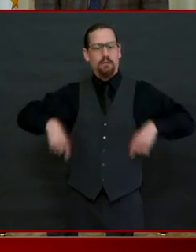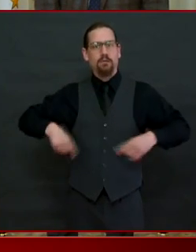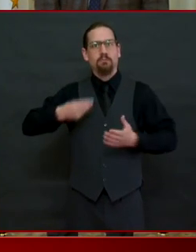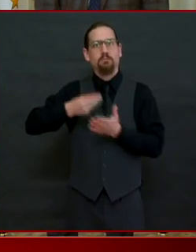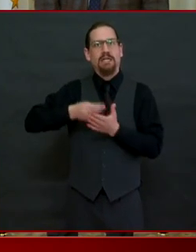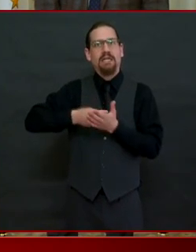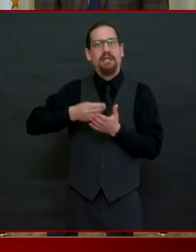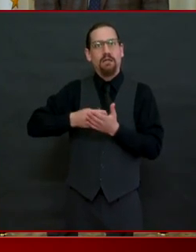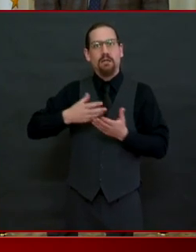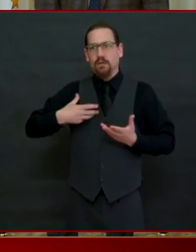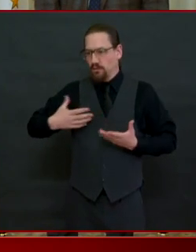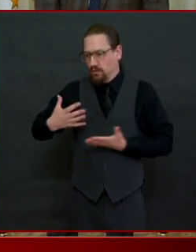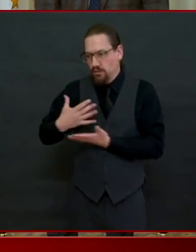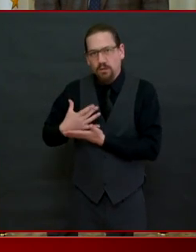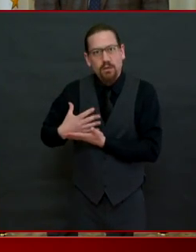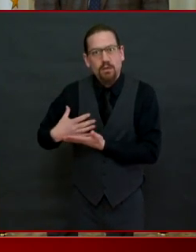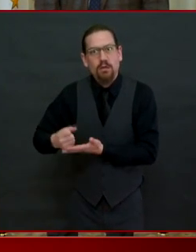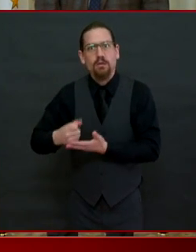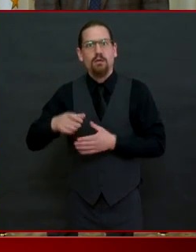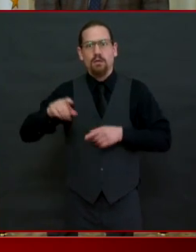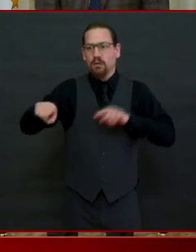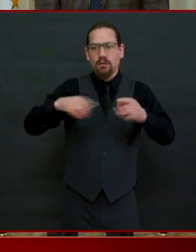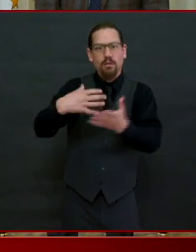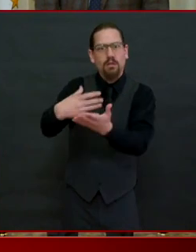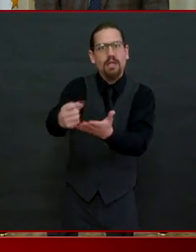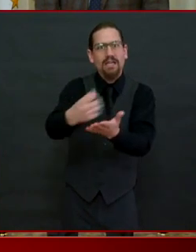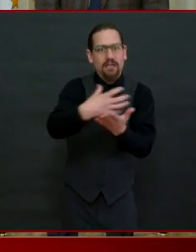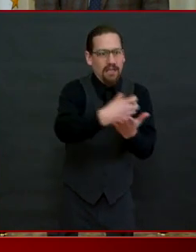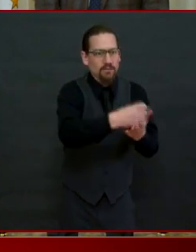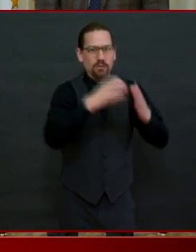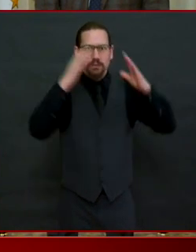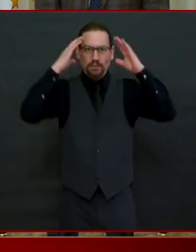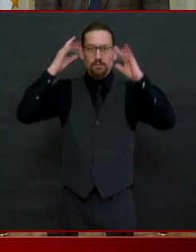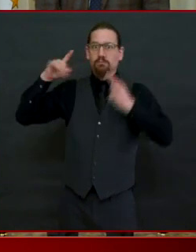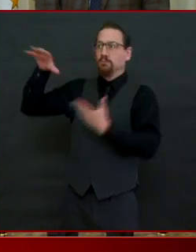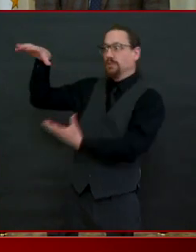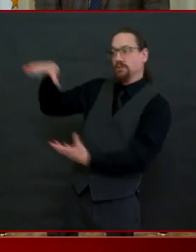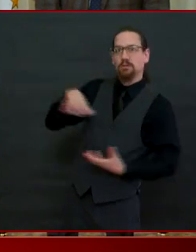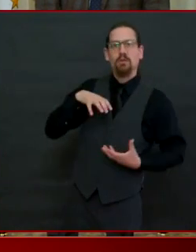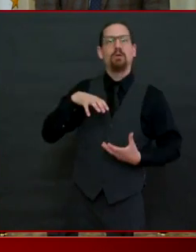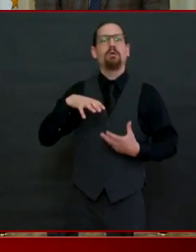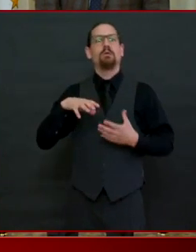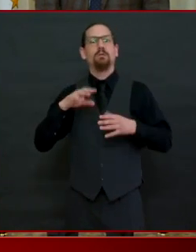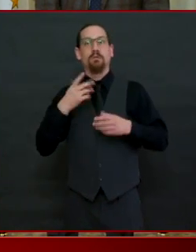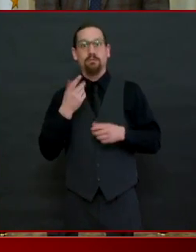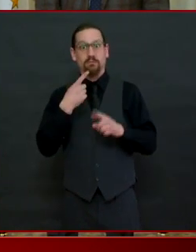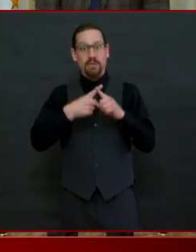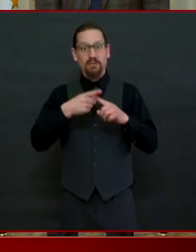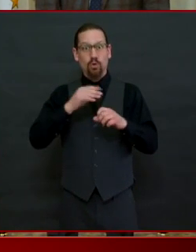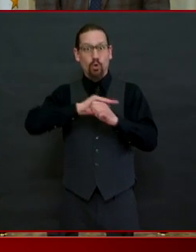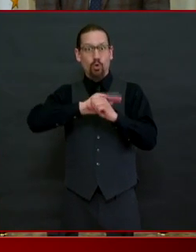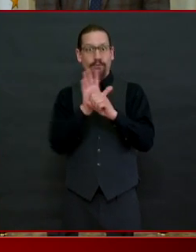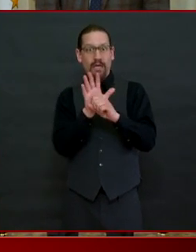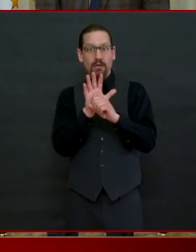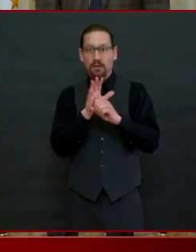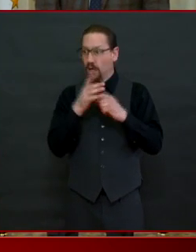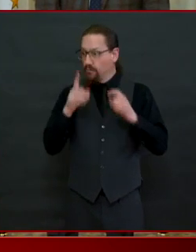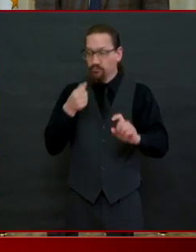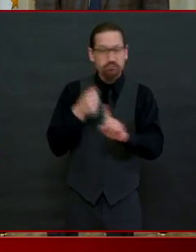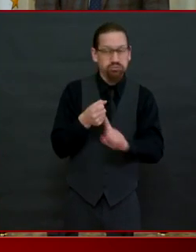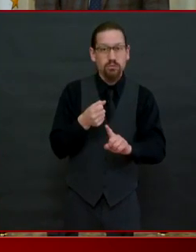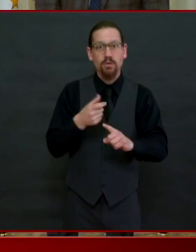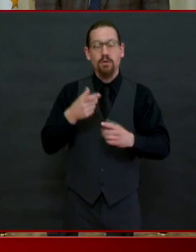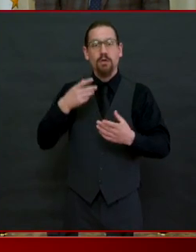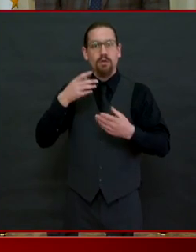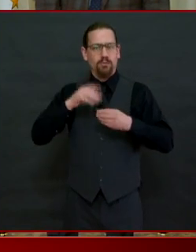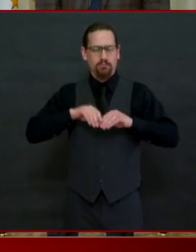spending money to deal with the crisis so i want you to have some hope and confidence to know that we've received